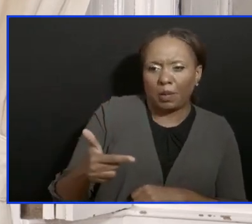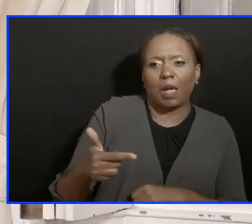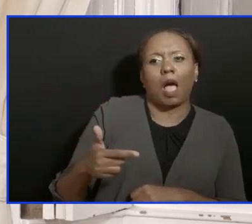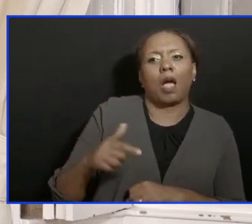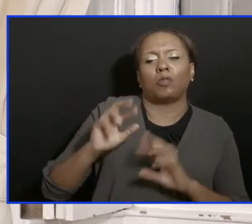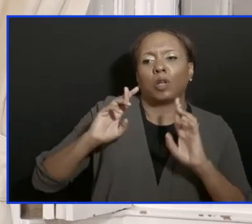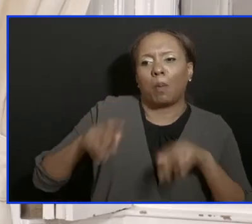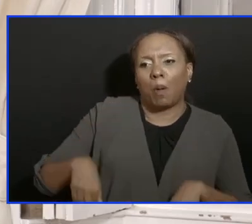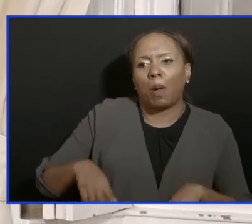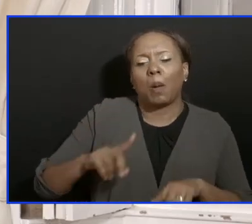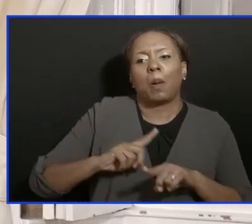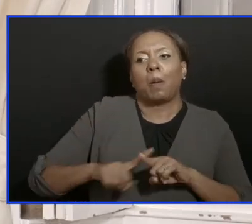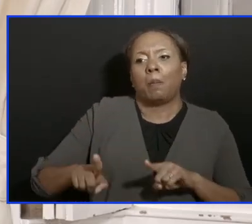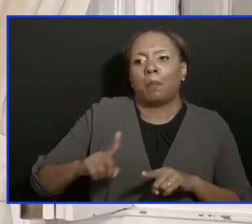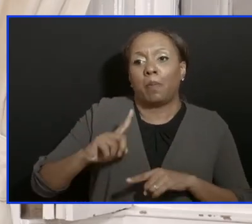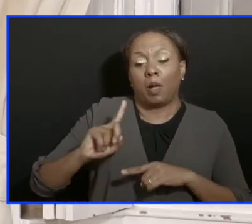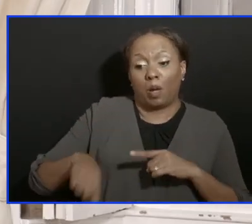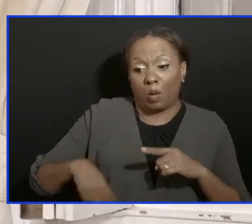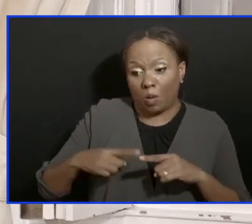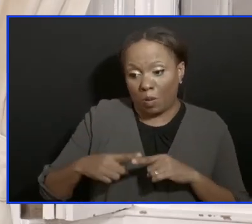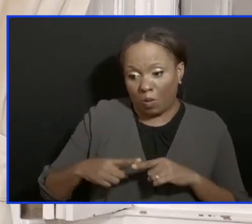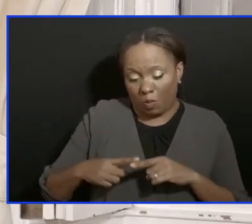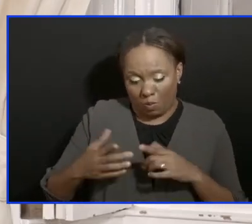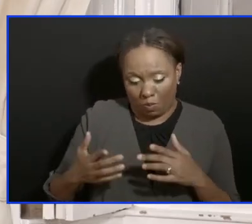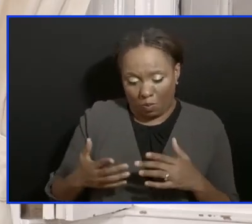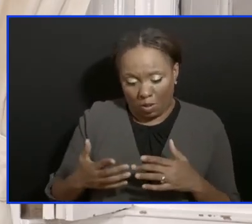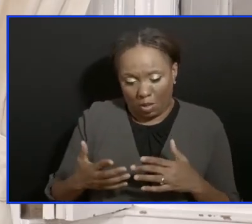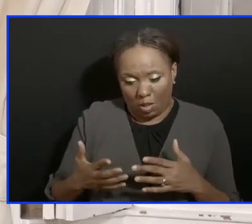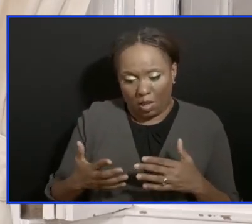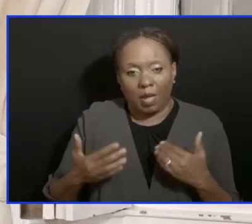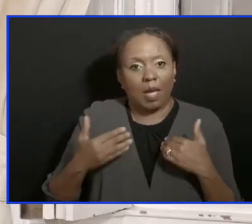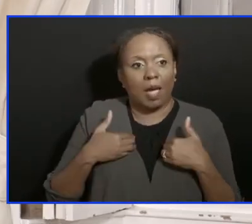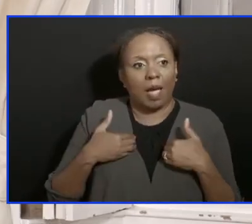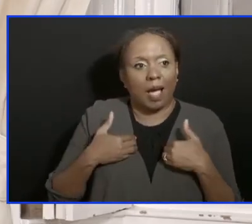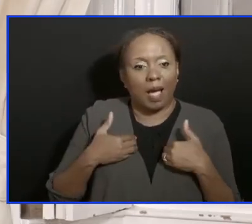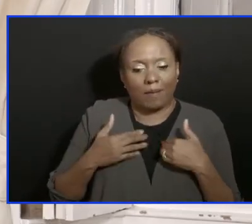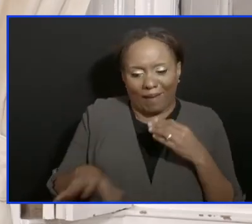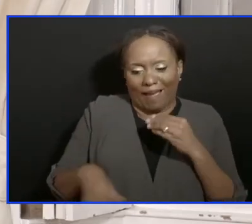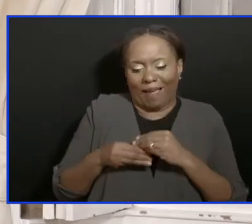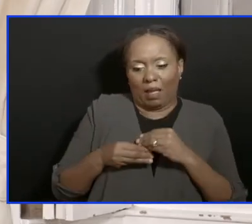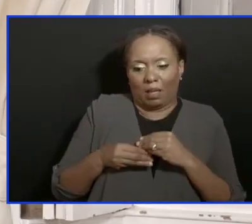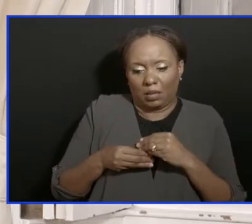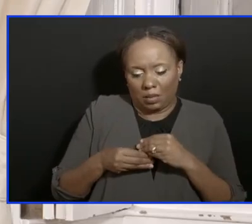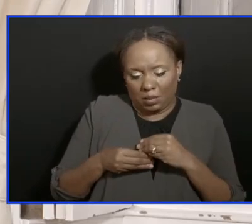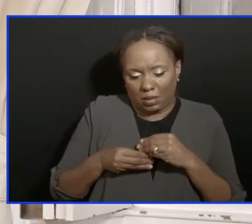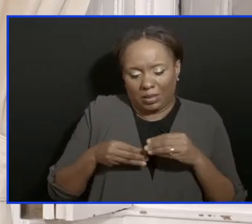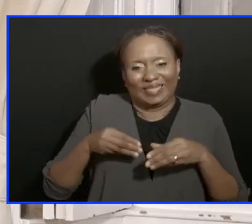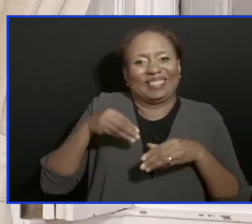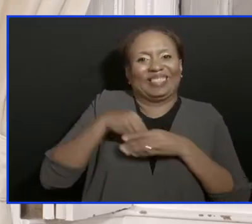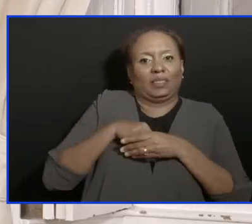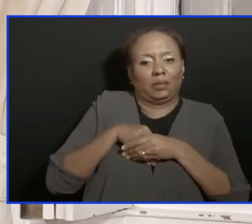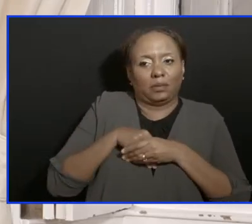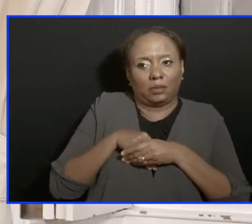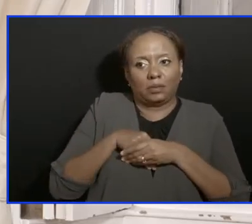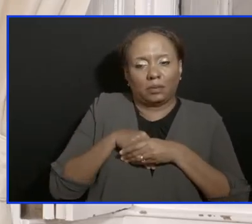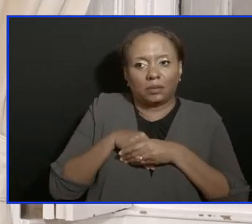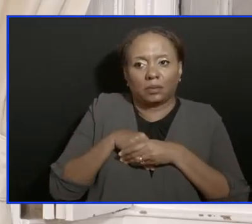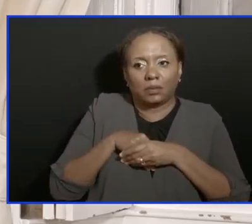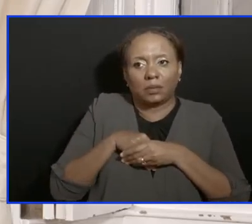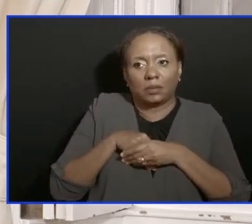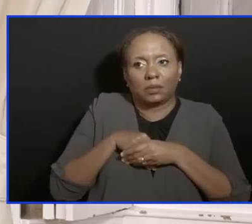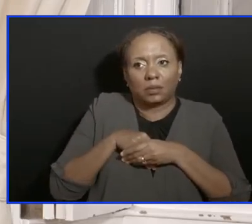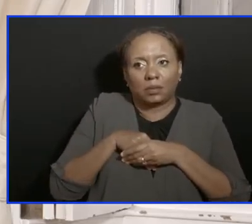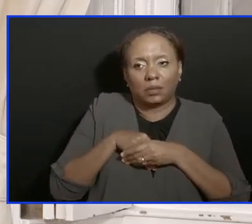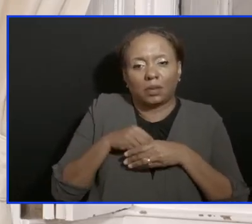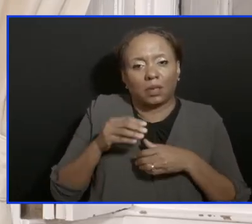During that time that the actual body is trying to sort to identify what that foreign entity is, the virus